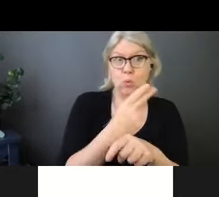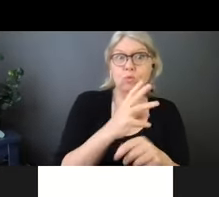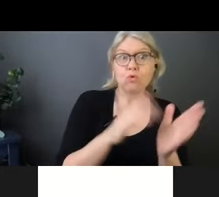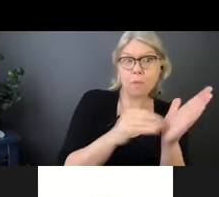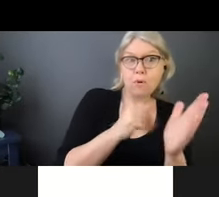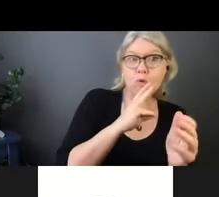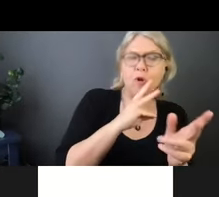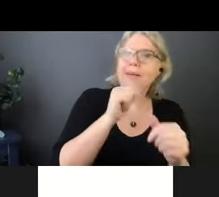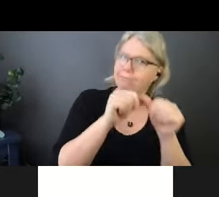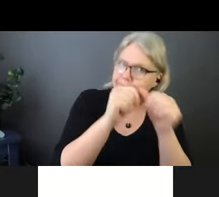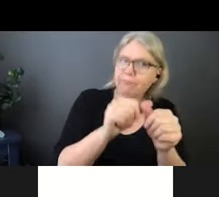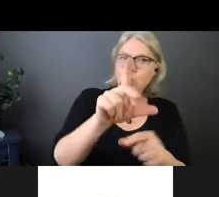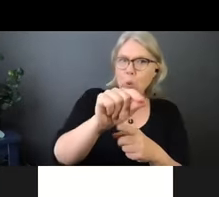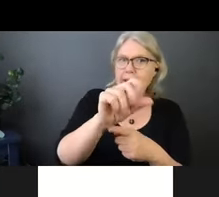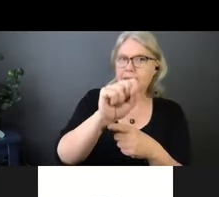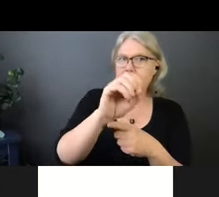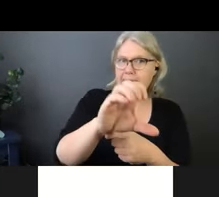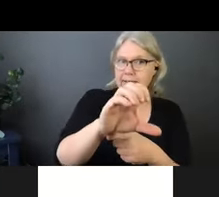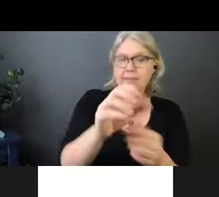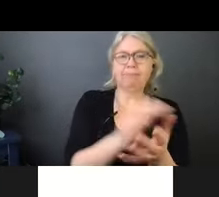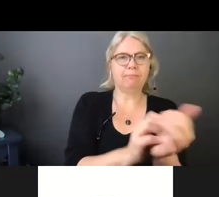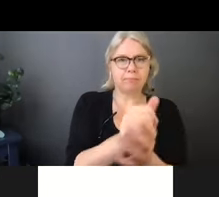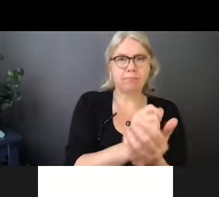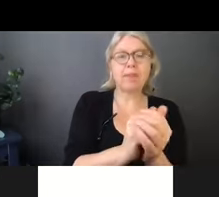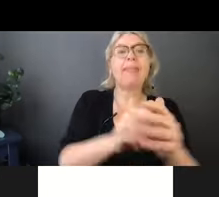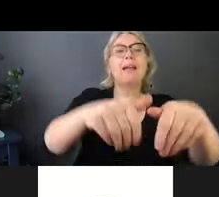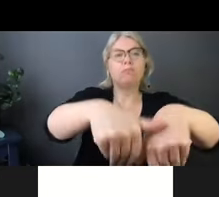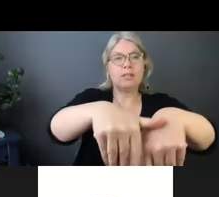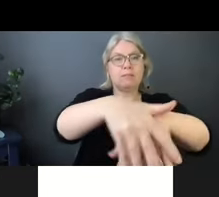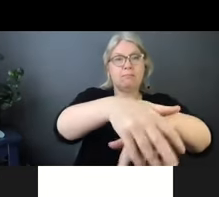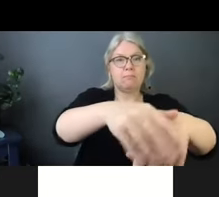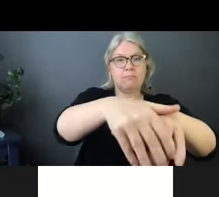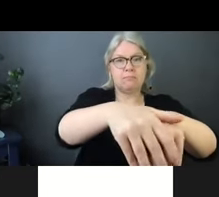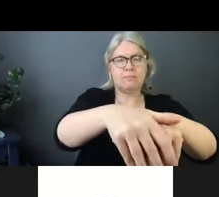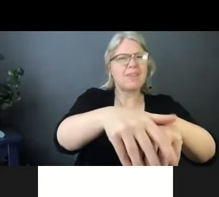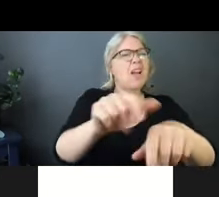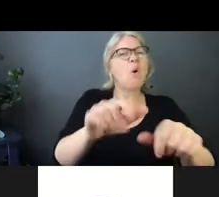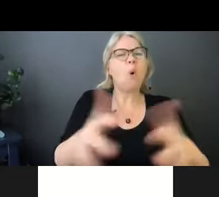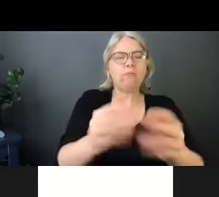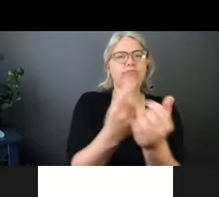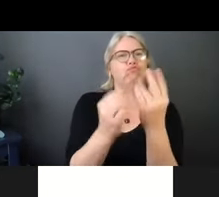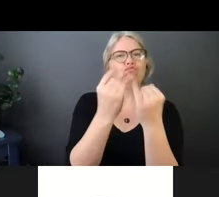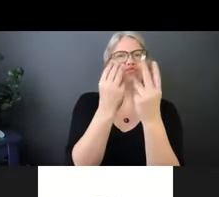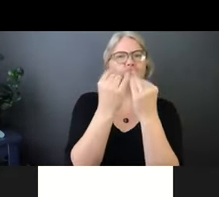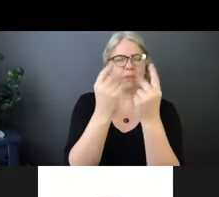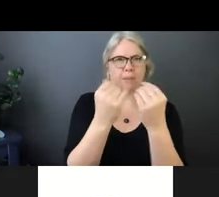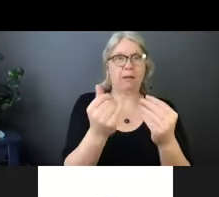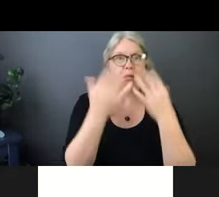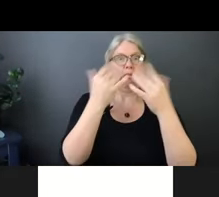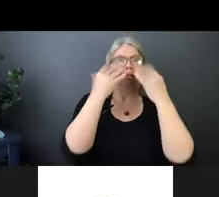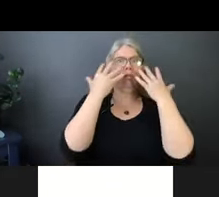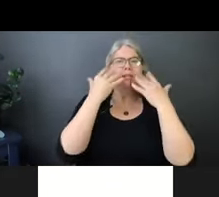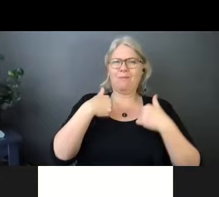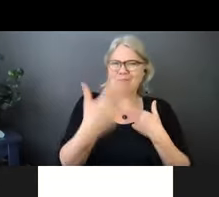warm water. So your fingers should always be in a downward fashion. You don't want to spray anything towards your face. Always in that sort of downward fashion.